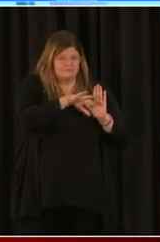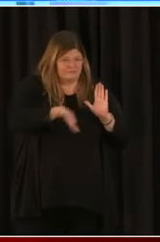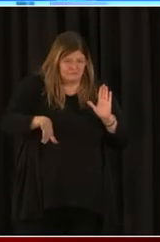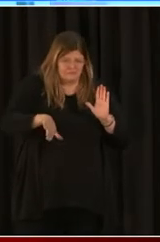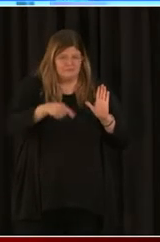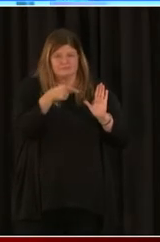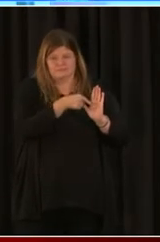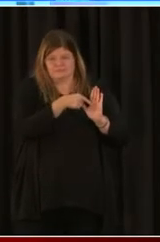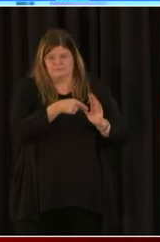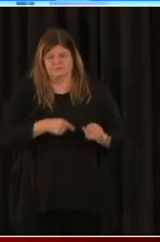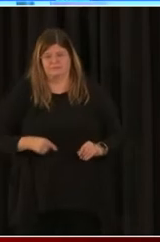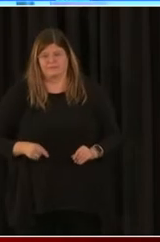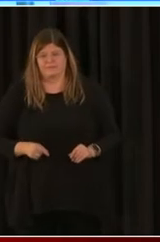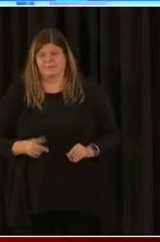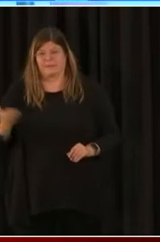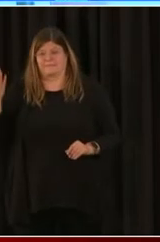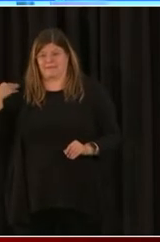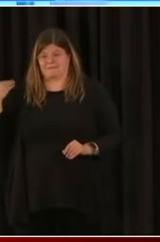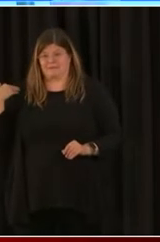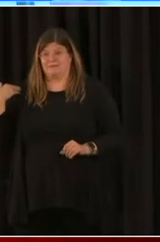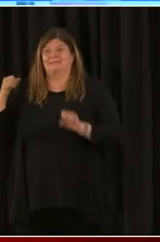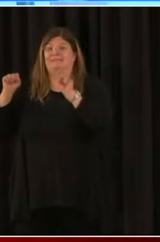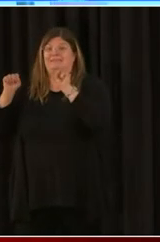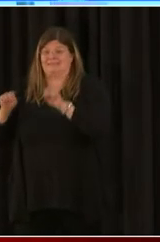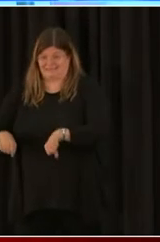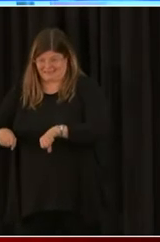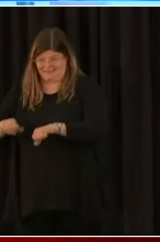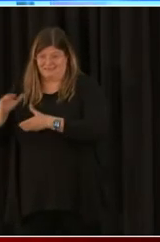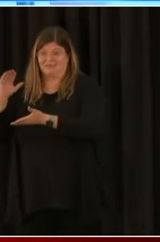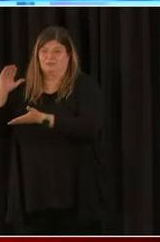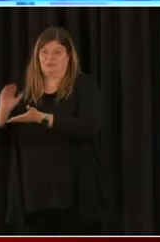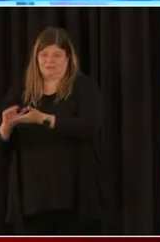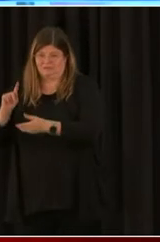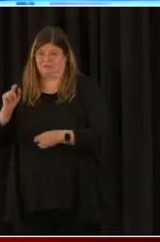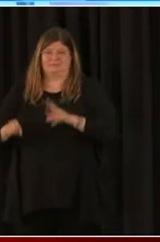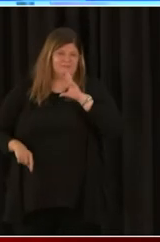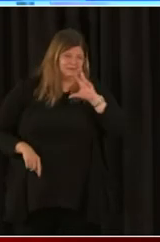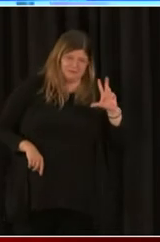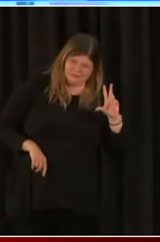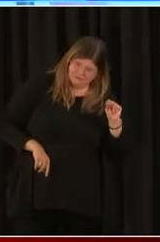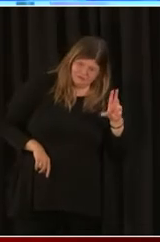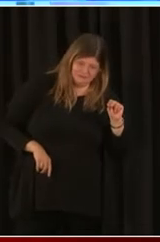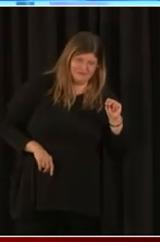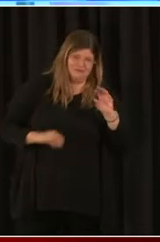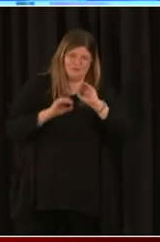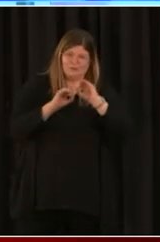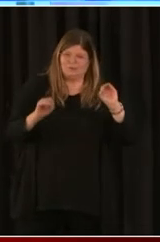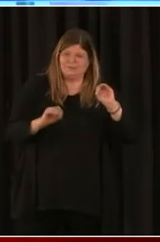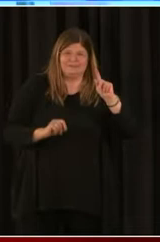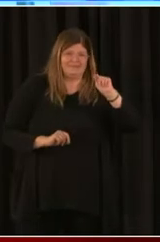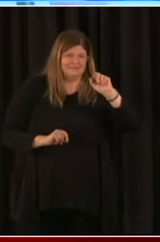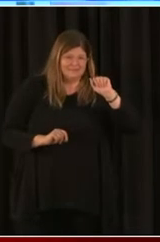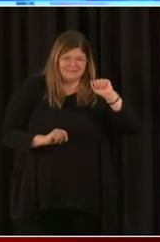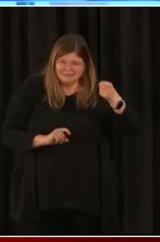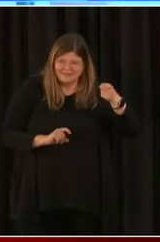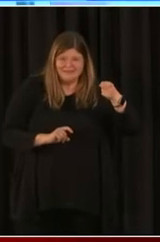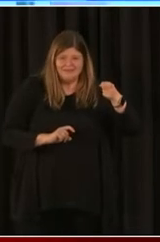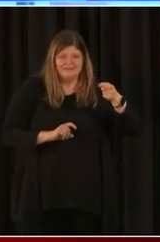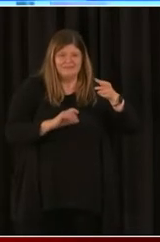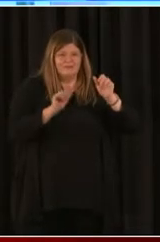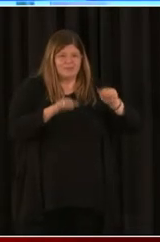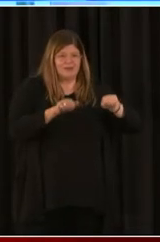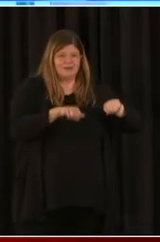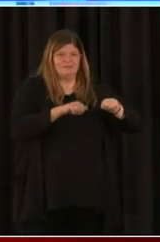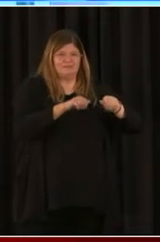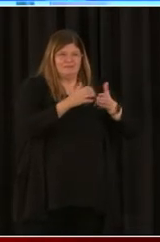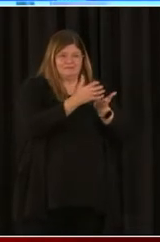the first interim ruling came out, it was understood that the loan forgiveness